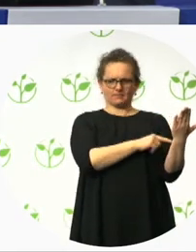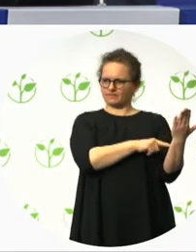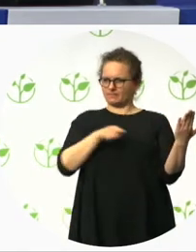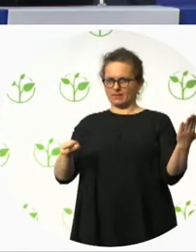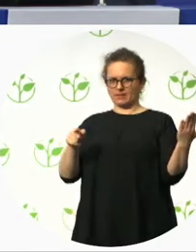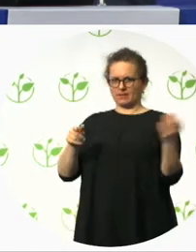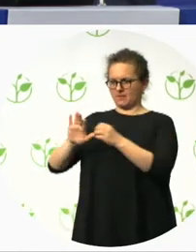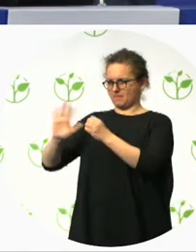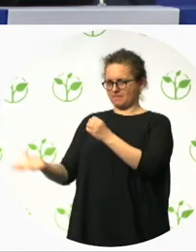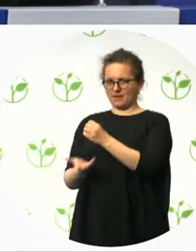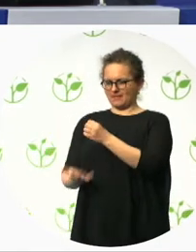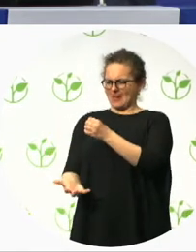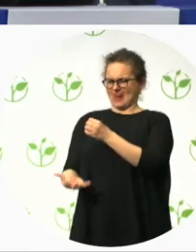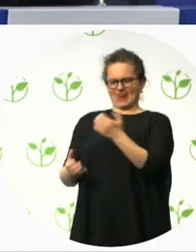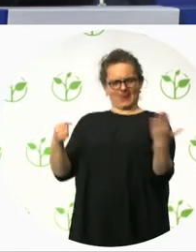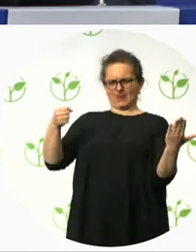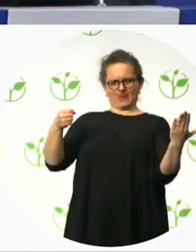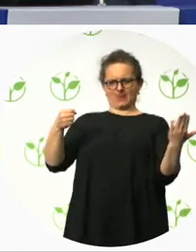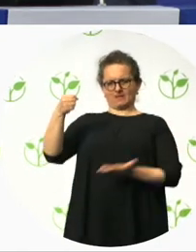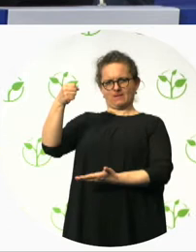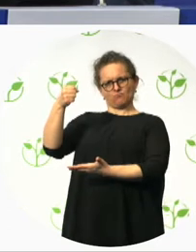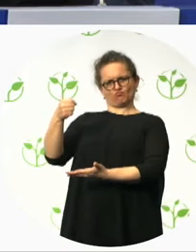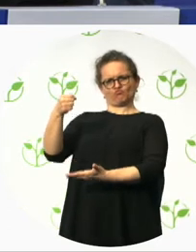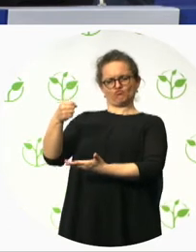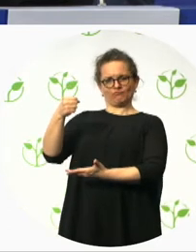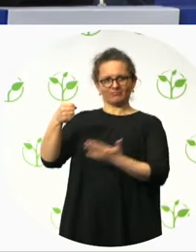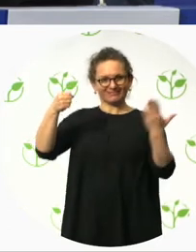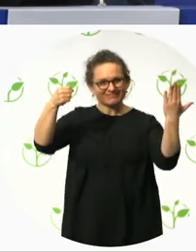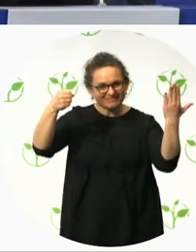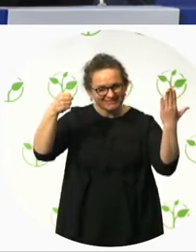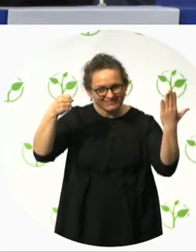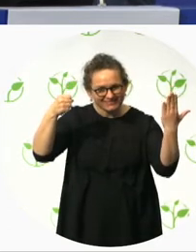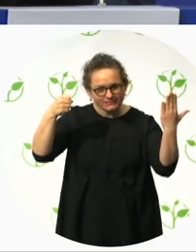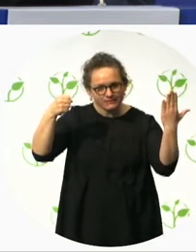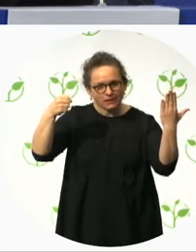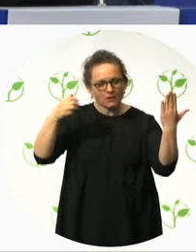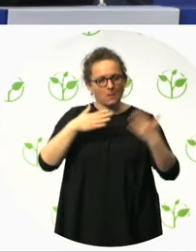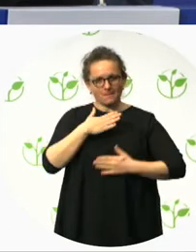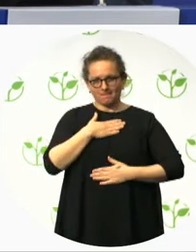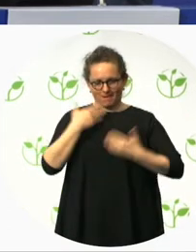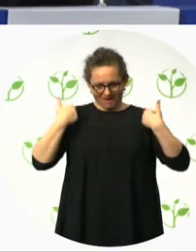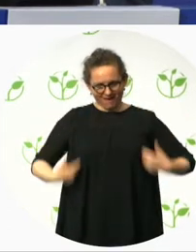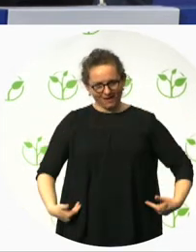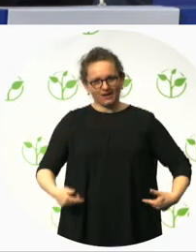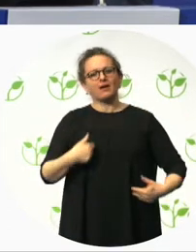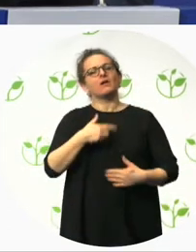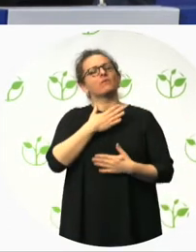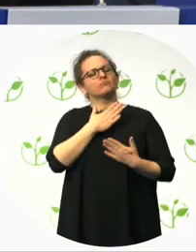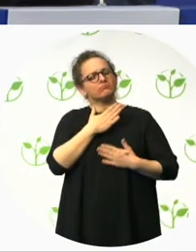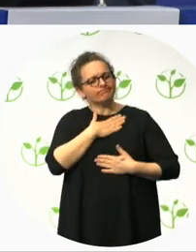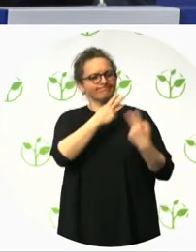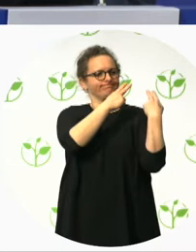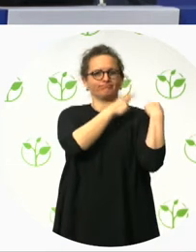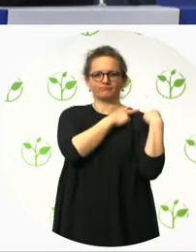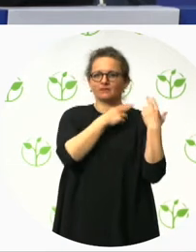This is just my, my personal, um, what I personally believe inclusive design is, my, my definition, if you like. I'm not